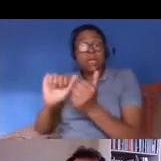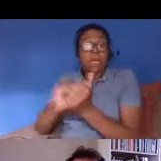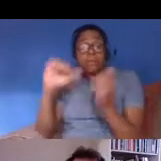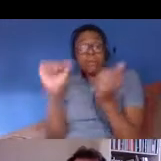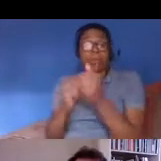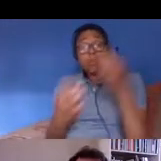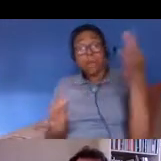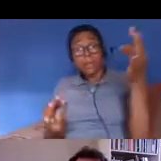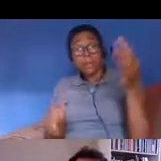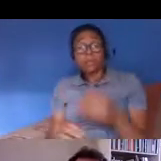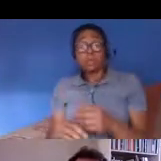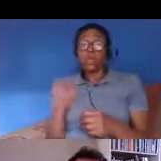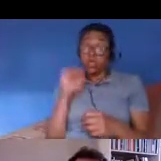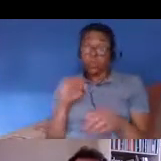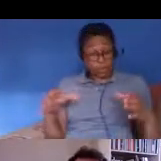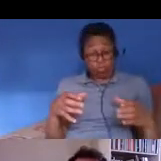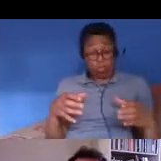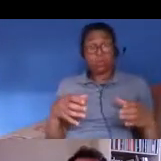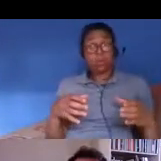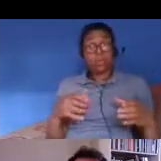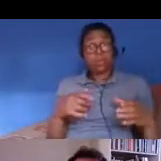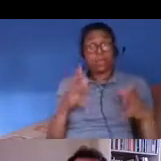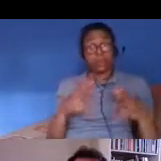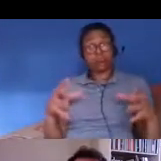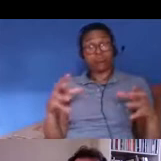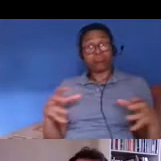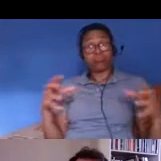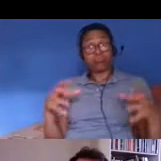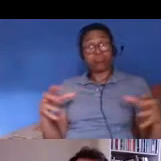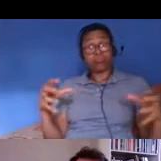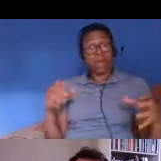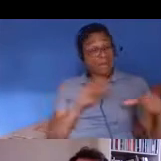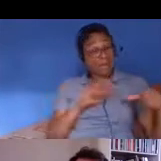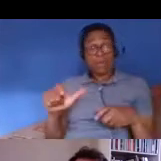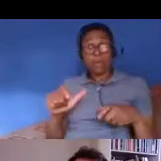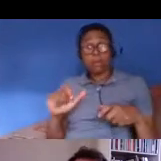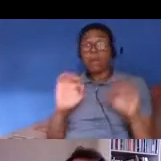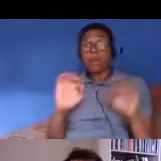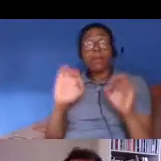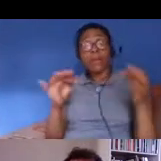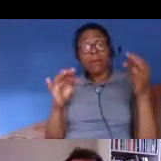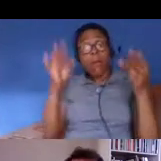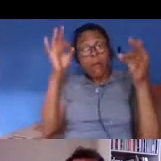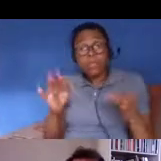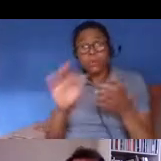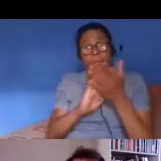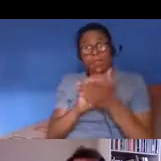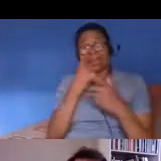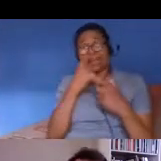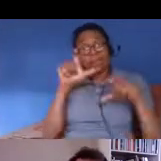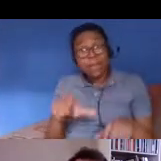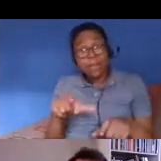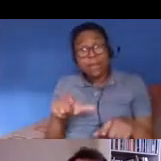and the the routes to regularization are really poor really inadequate there is what the lawyers like me call the 20-year route